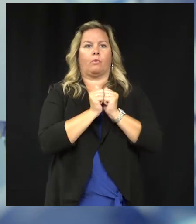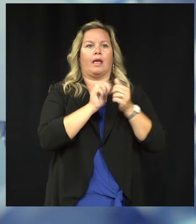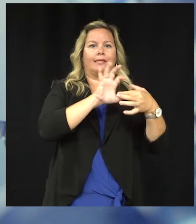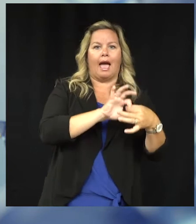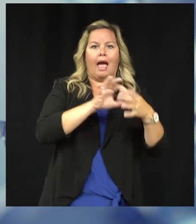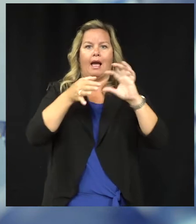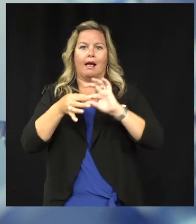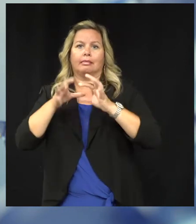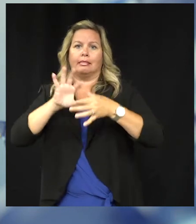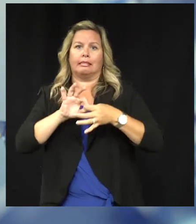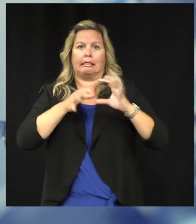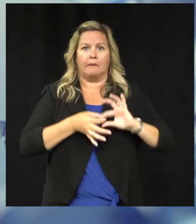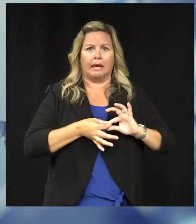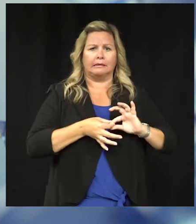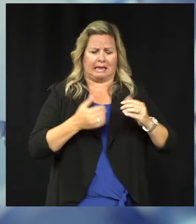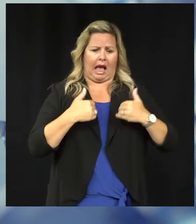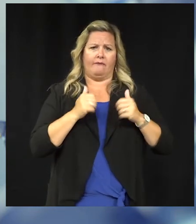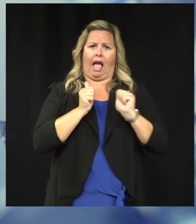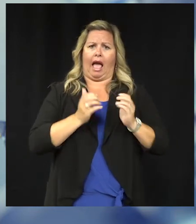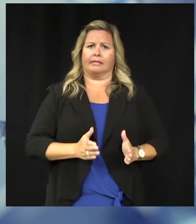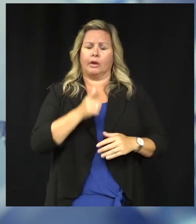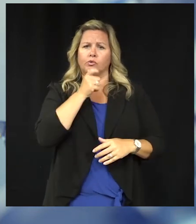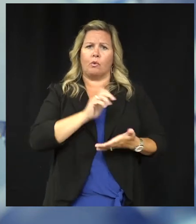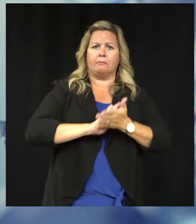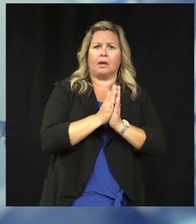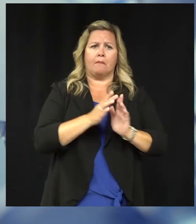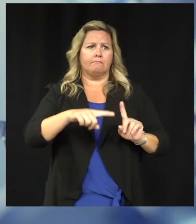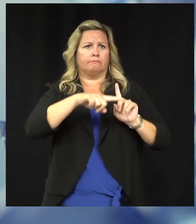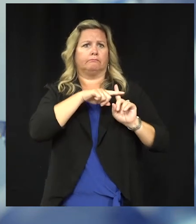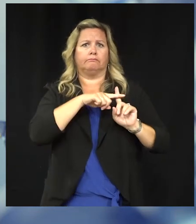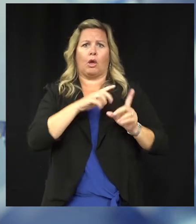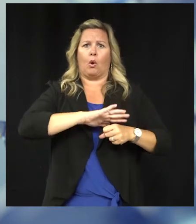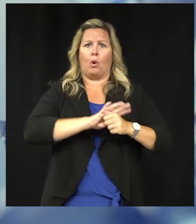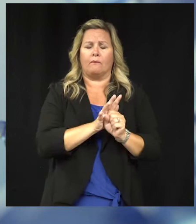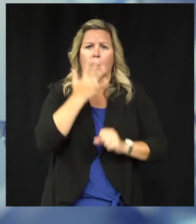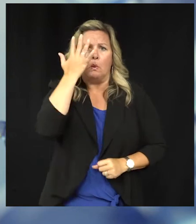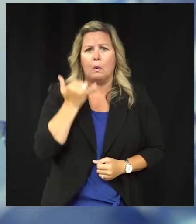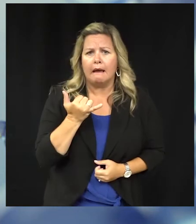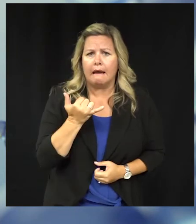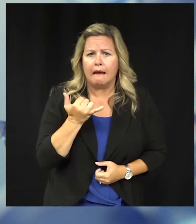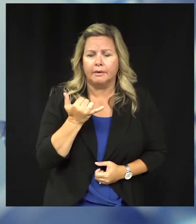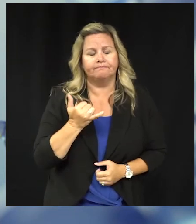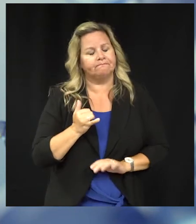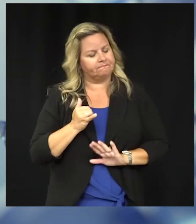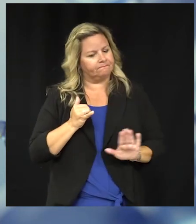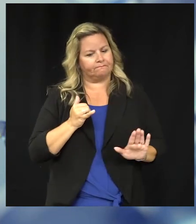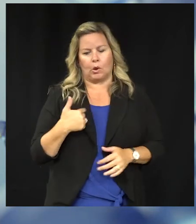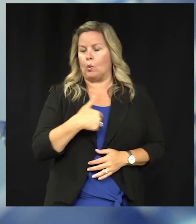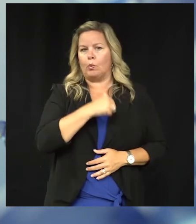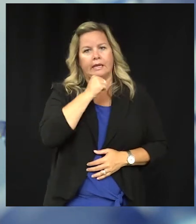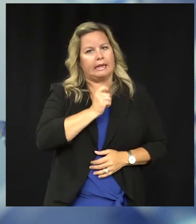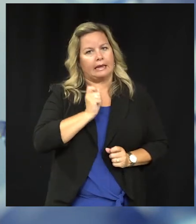vaccinated athletes who are turning positive for COVID. Why is this happening? Well it's not a surprise to any of us because